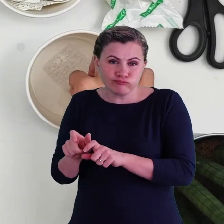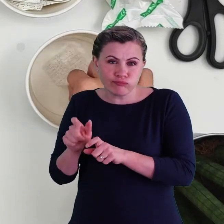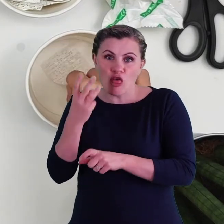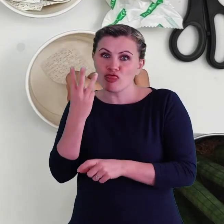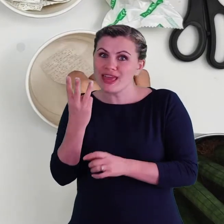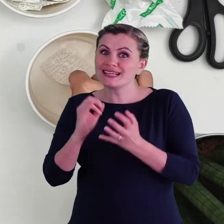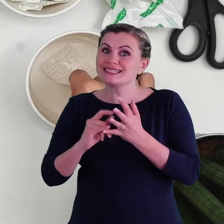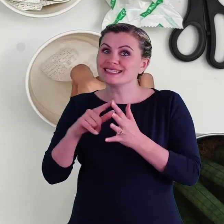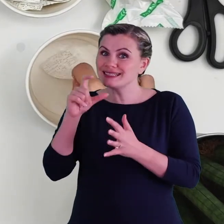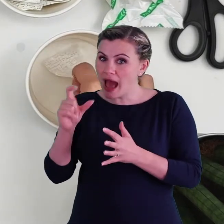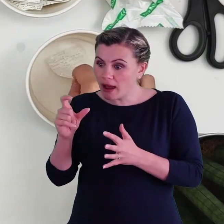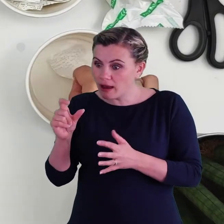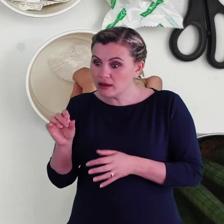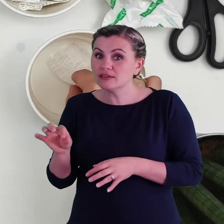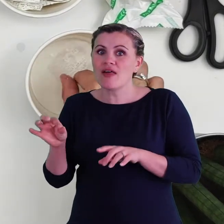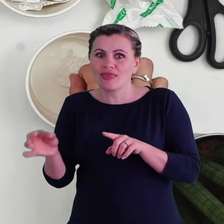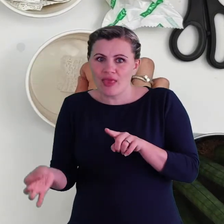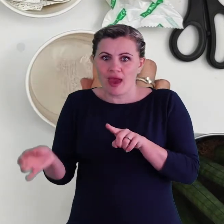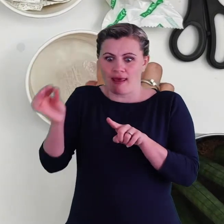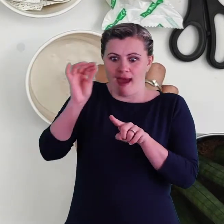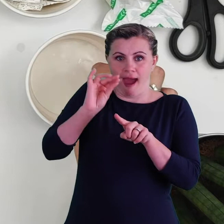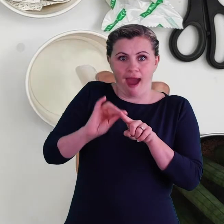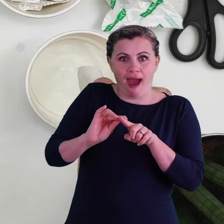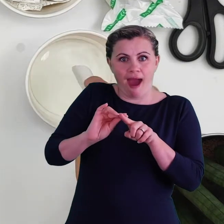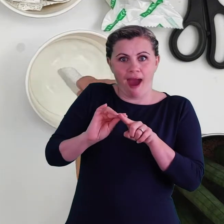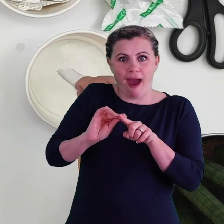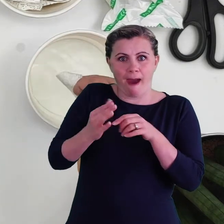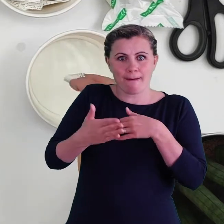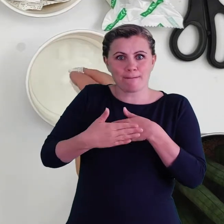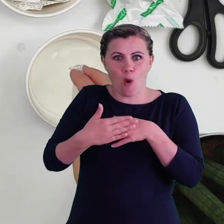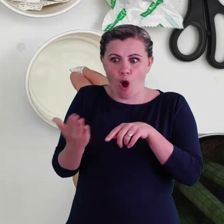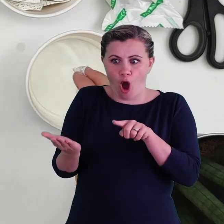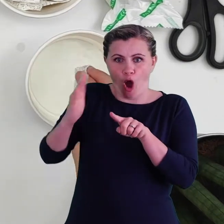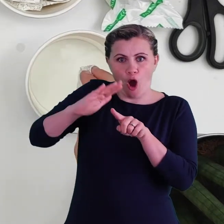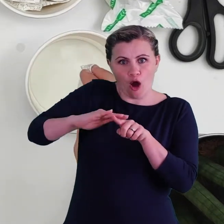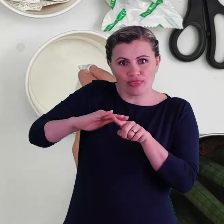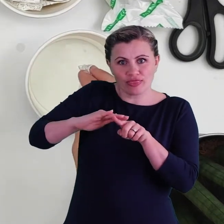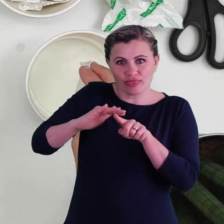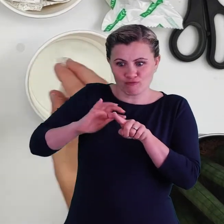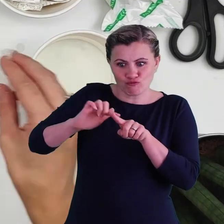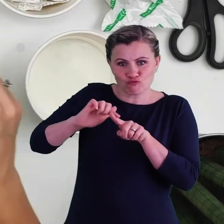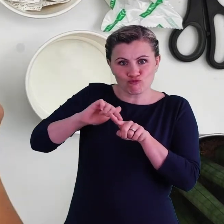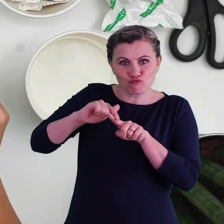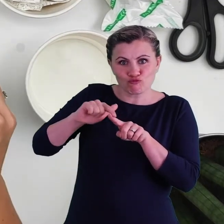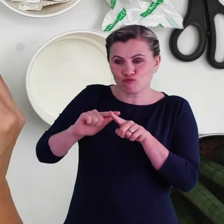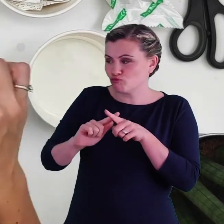seconds, take your strip out and pop it on your finger.